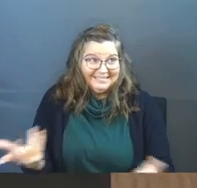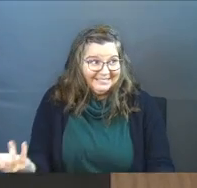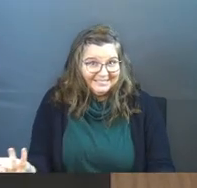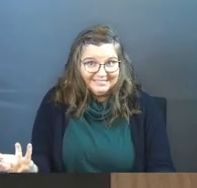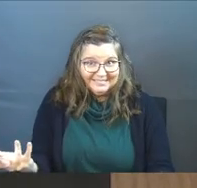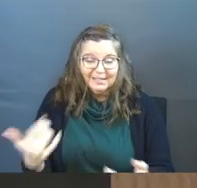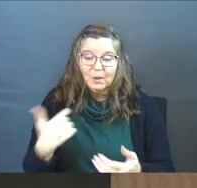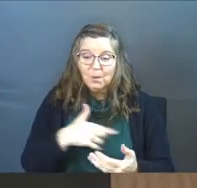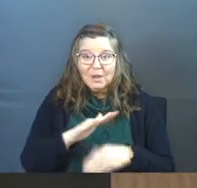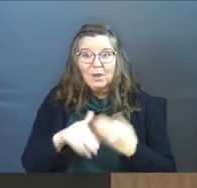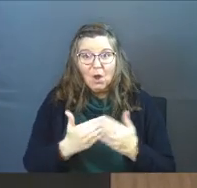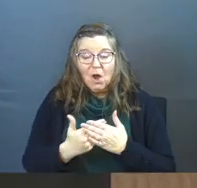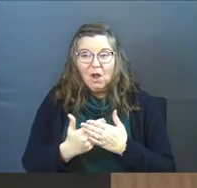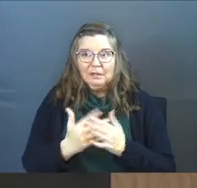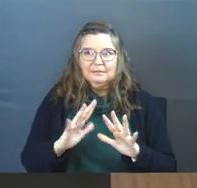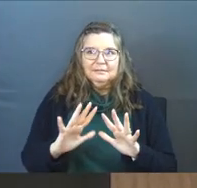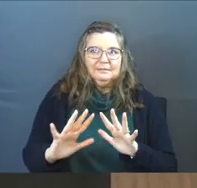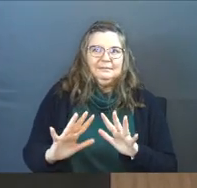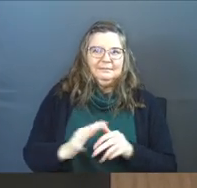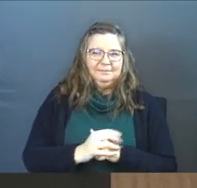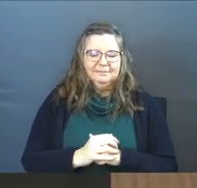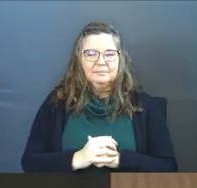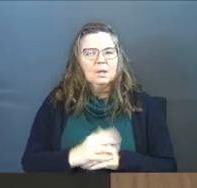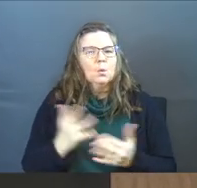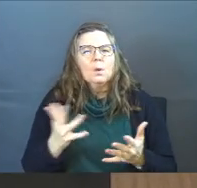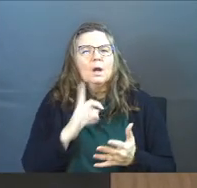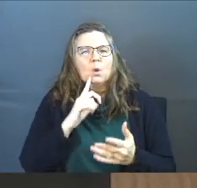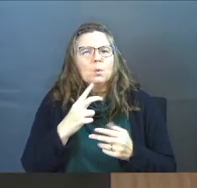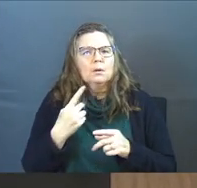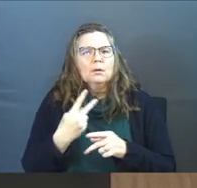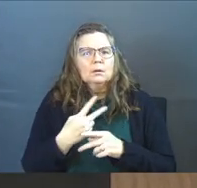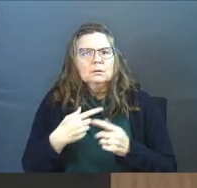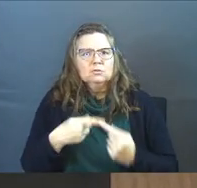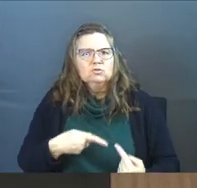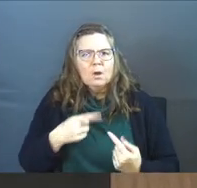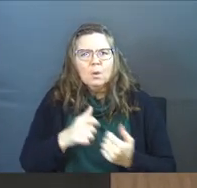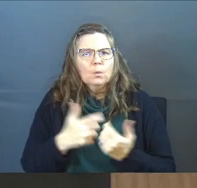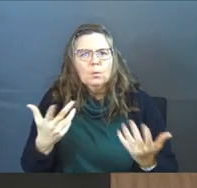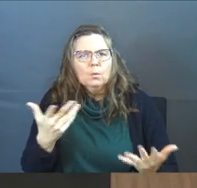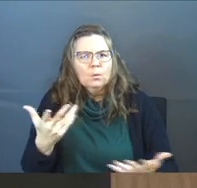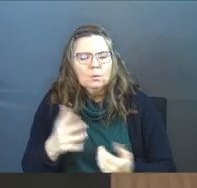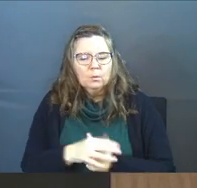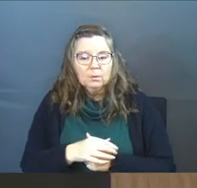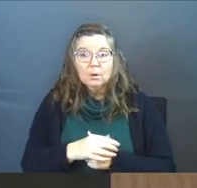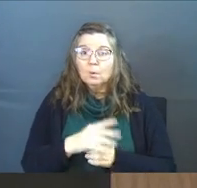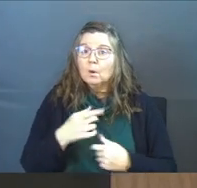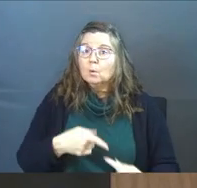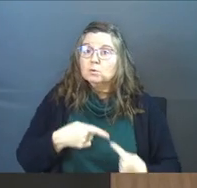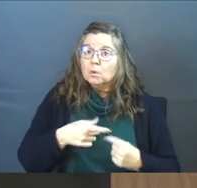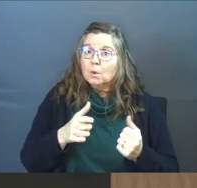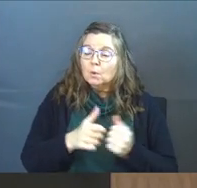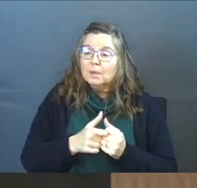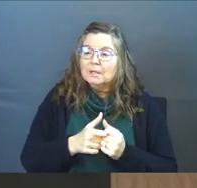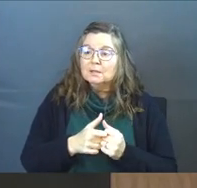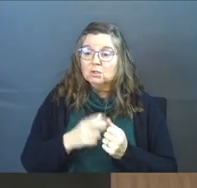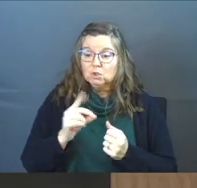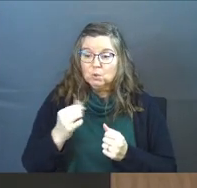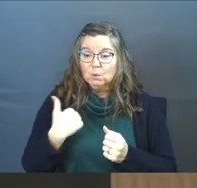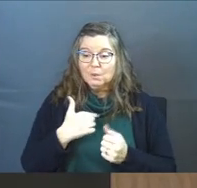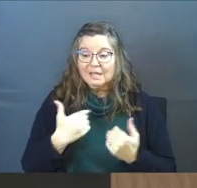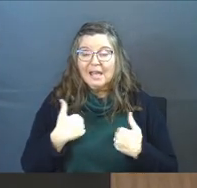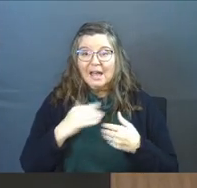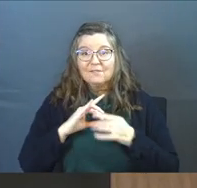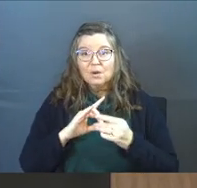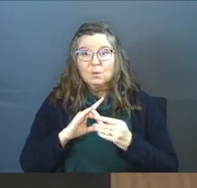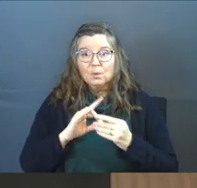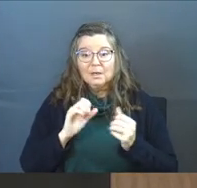Right? We all get there. And what are we wrestling with, right? What we're wrestling with is, do we